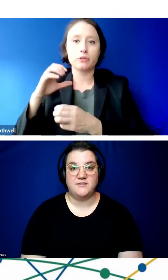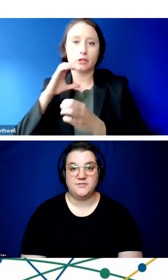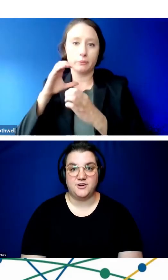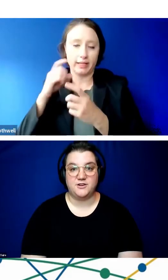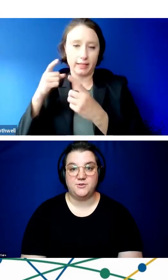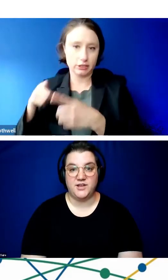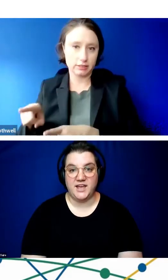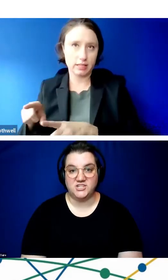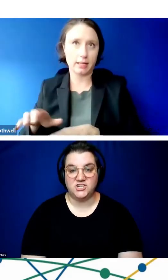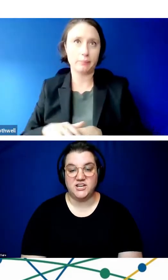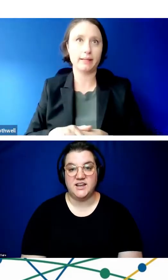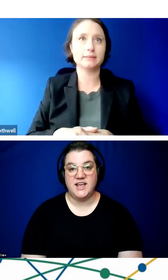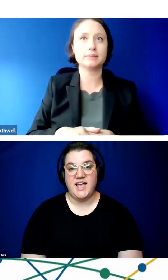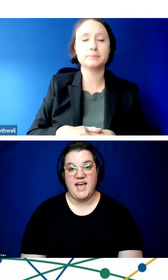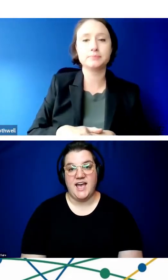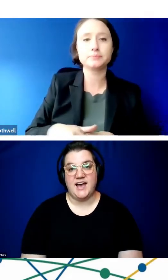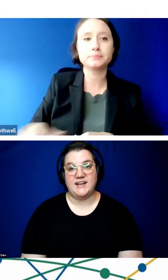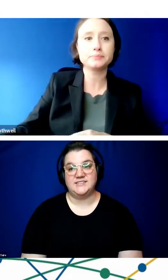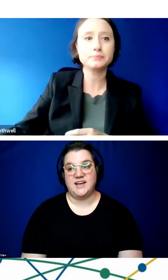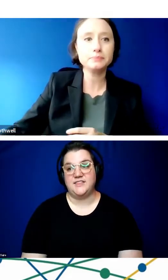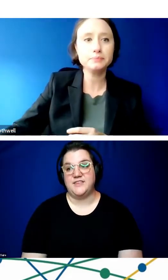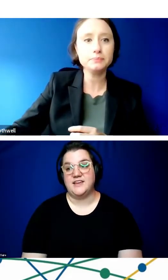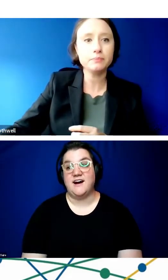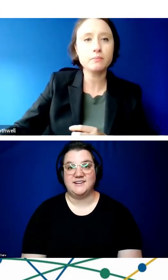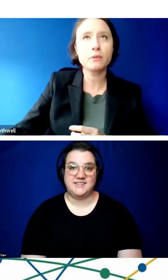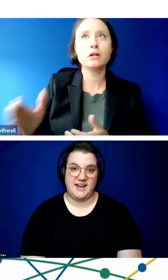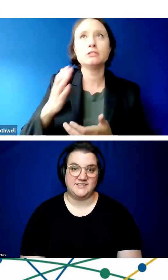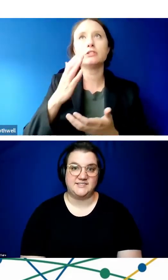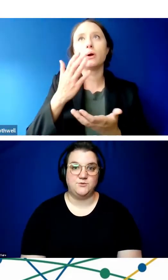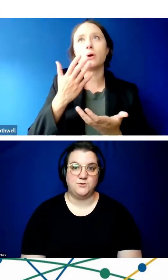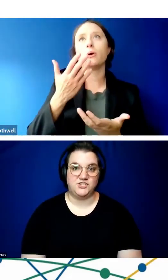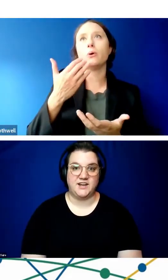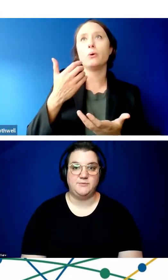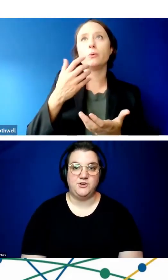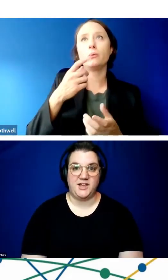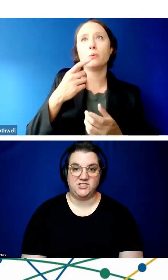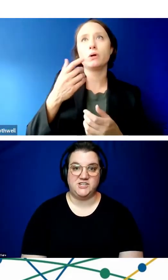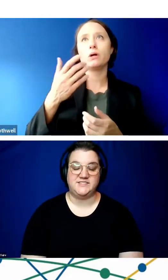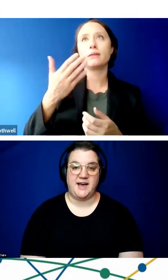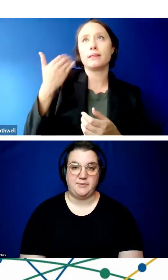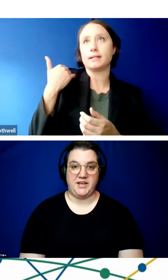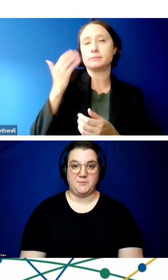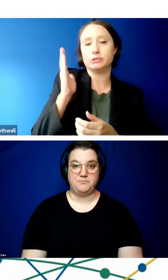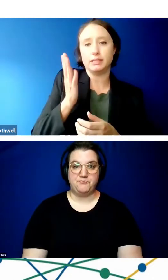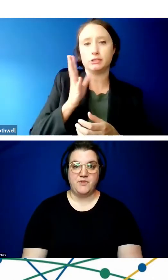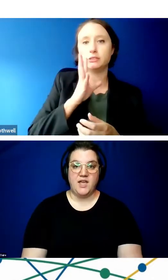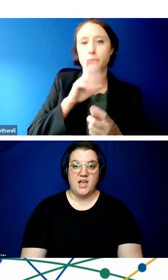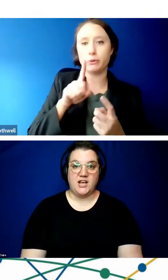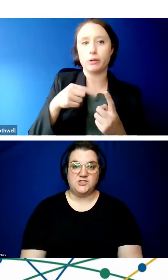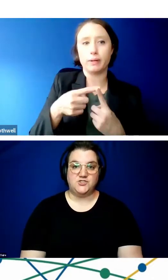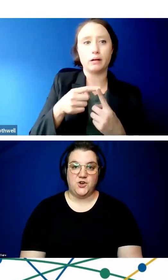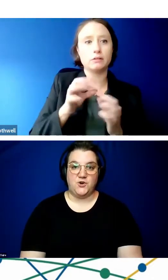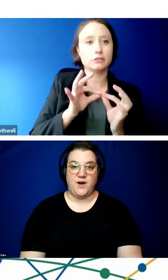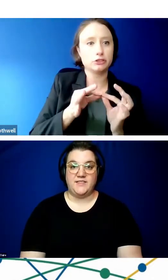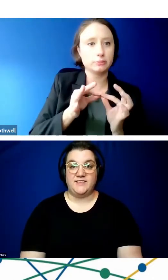of their communication and the context in which that communication is happening. And so the